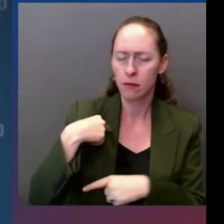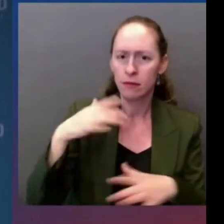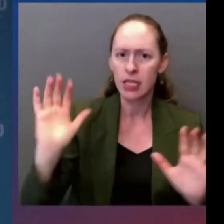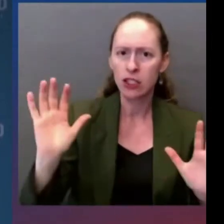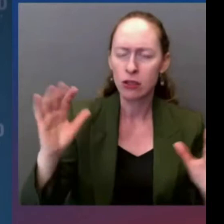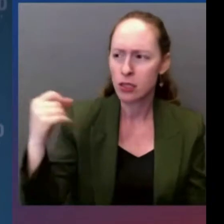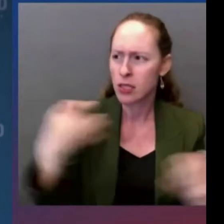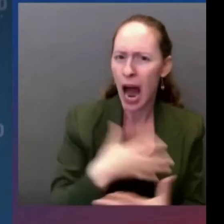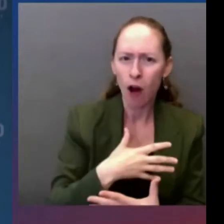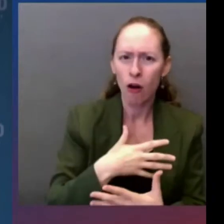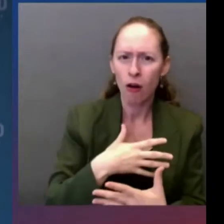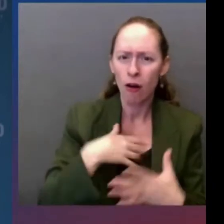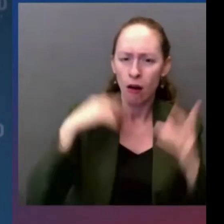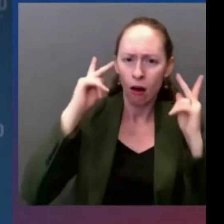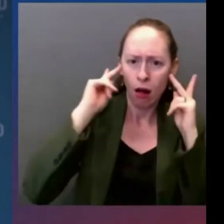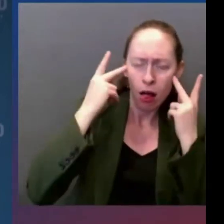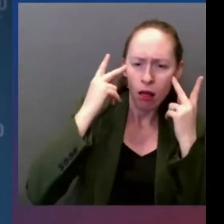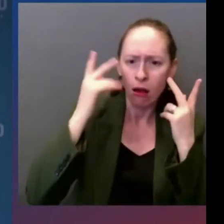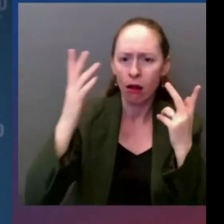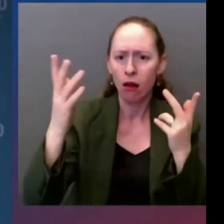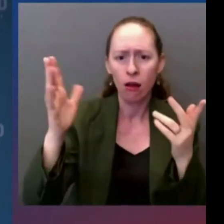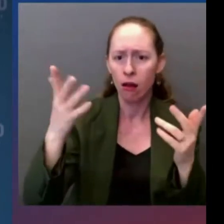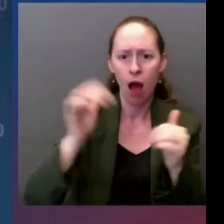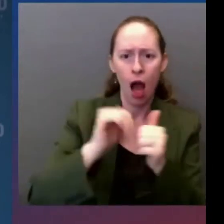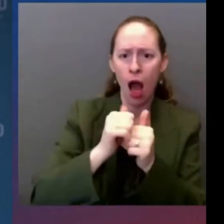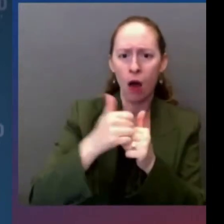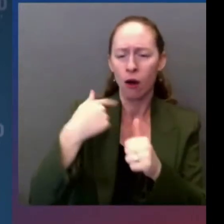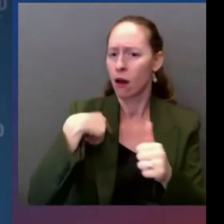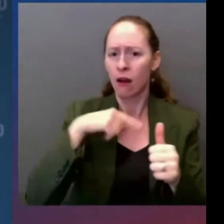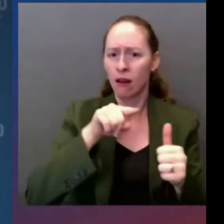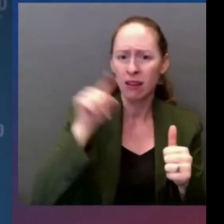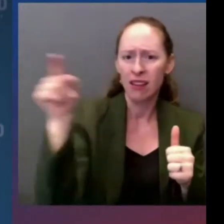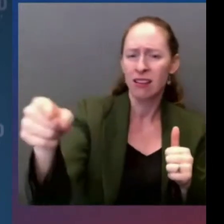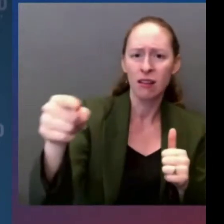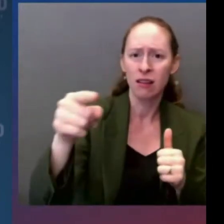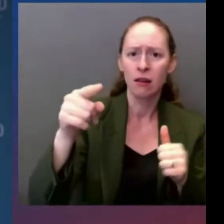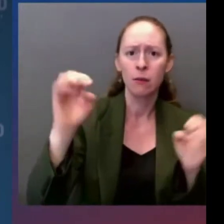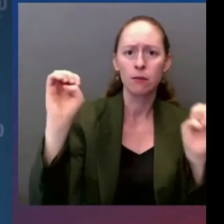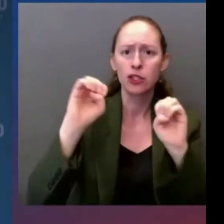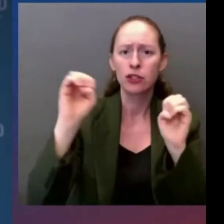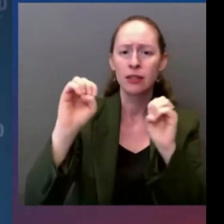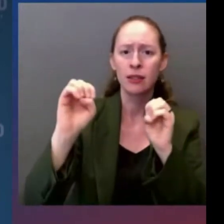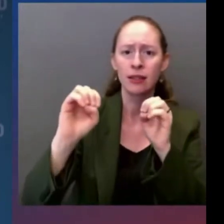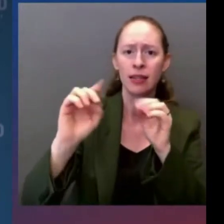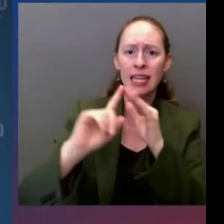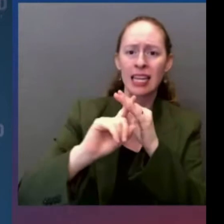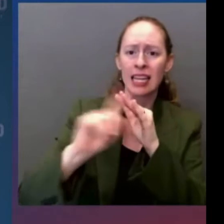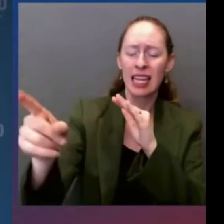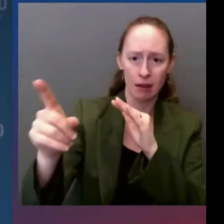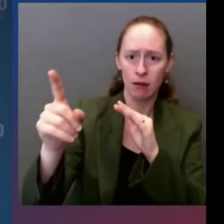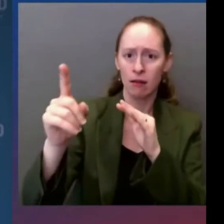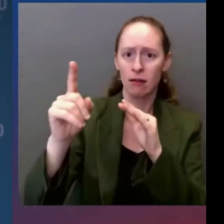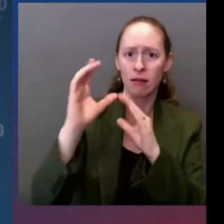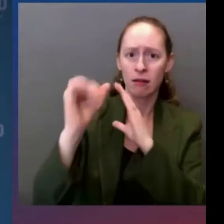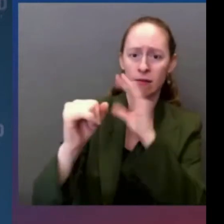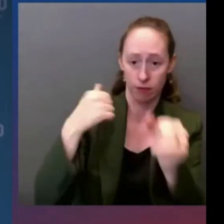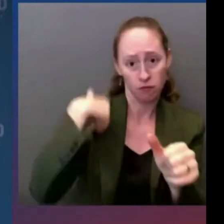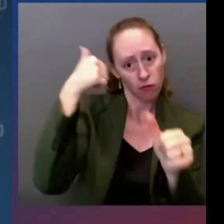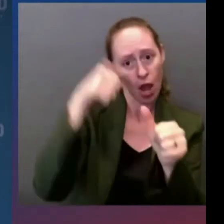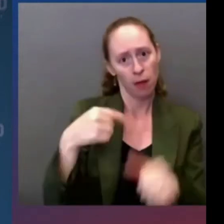willing myself to put one foot in front of the other, eyes locked on a sliver of light from a door left ajar.